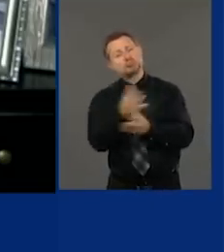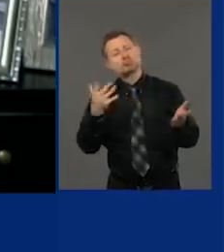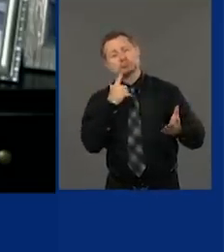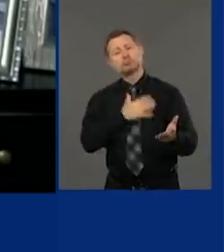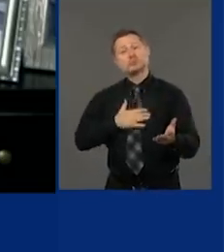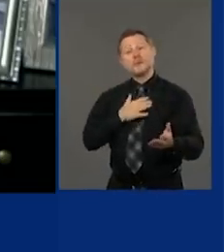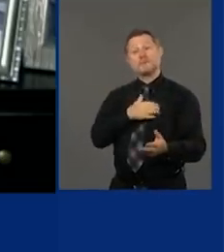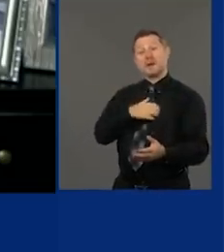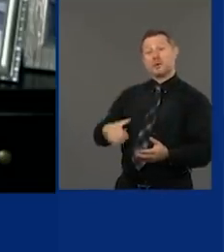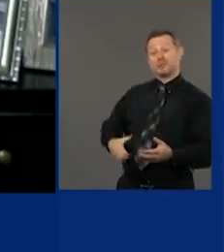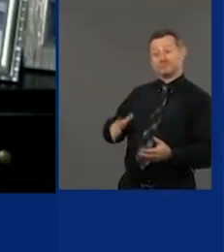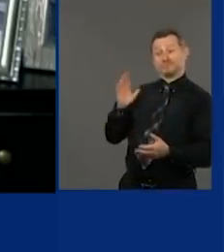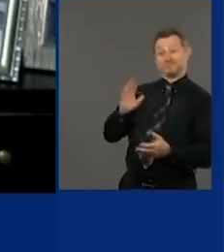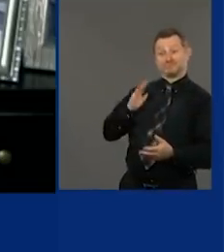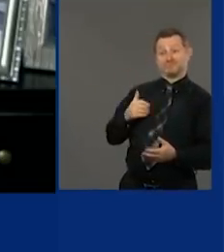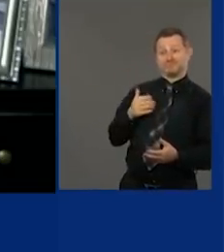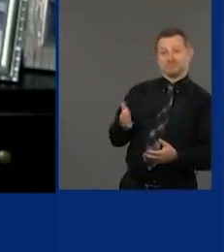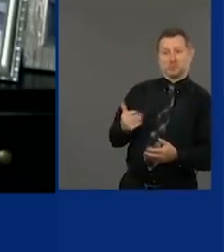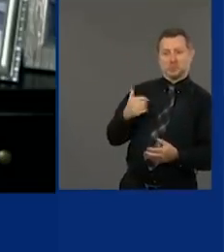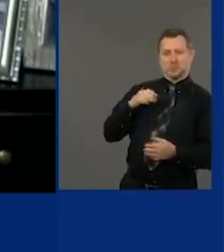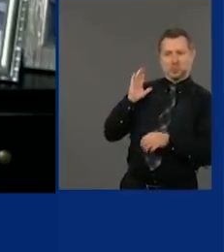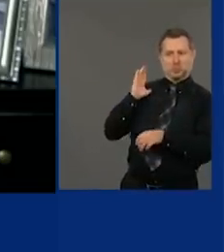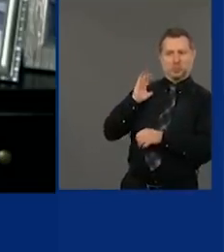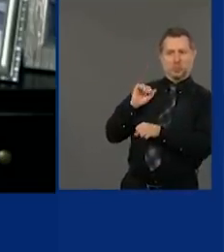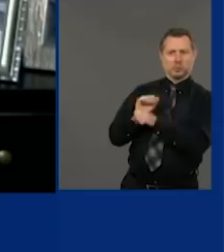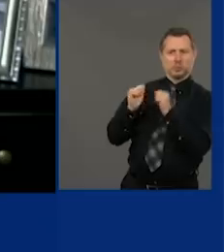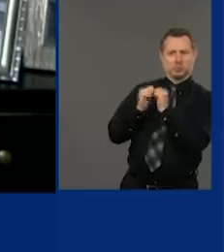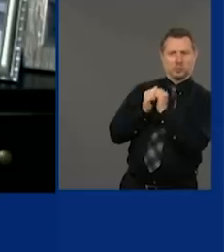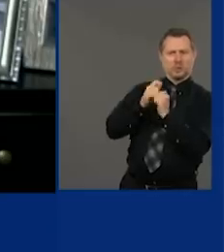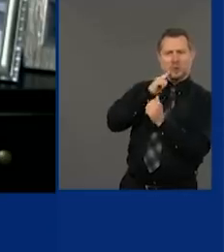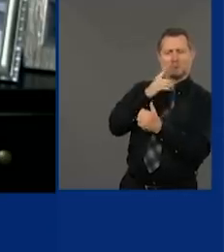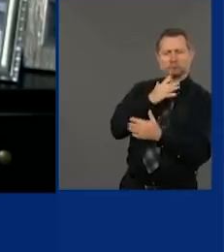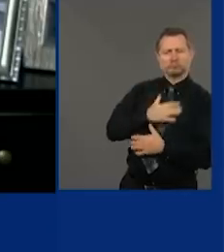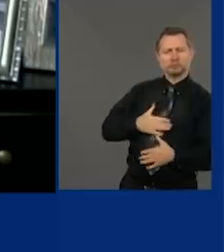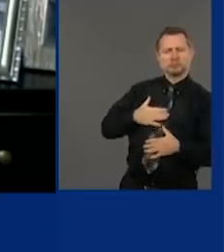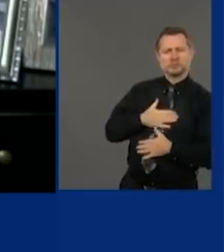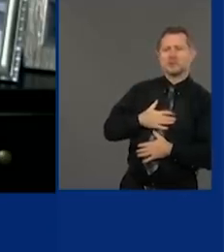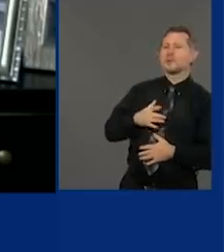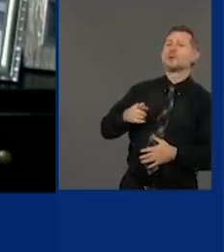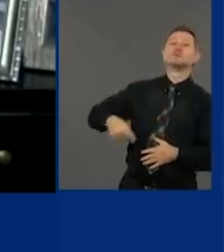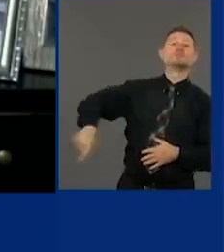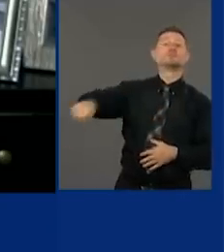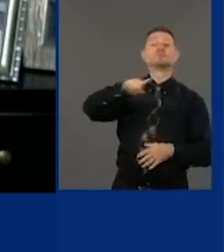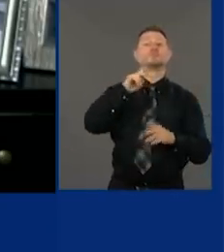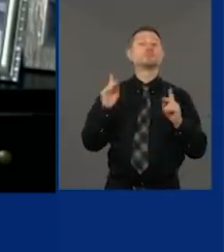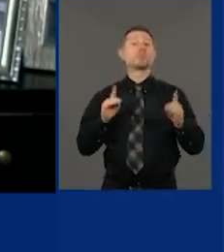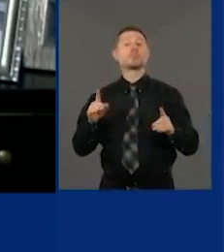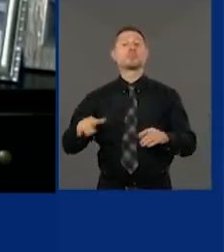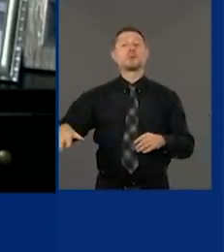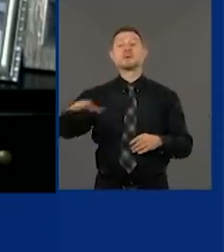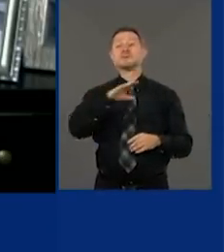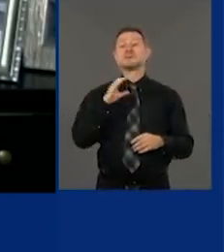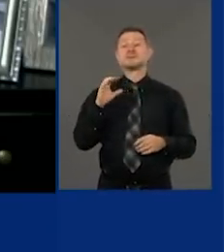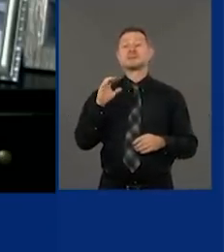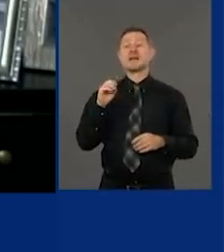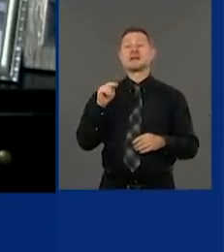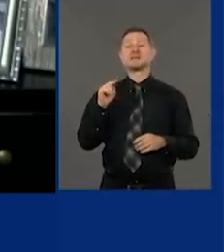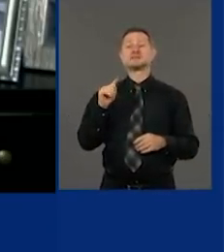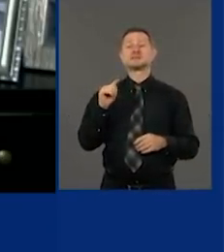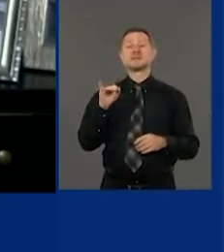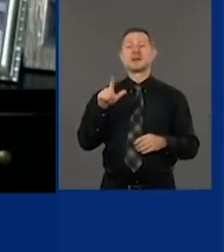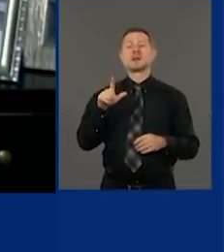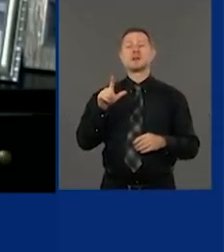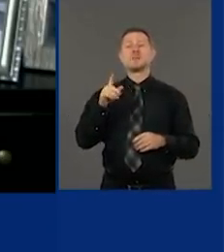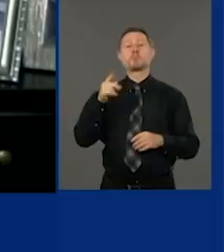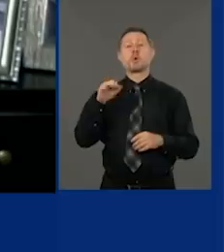there who I worked with. Send my regards to all the people at Centennial Park. When I was